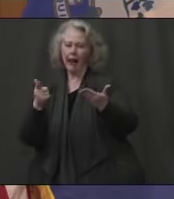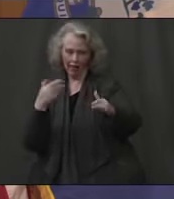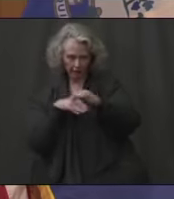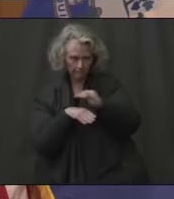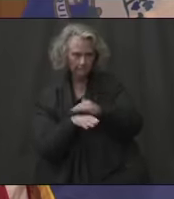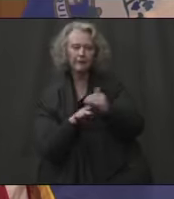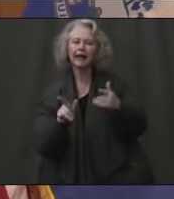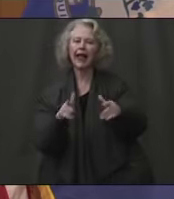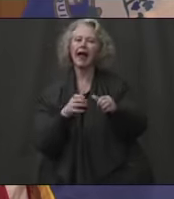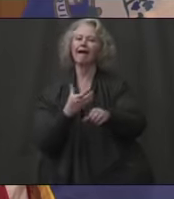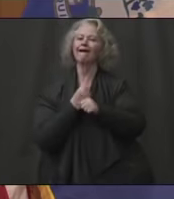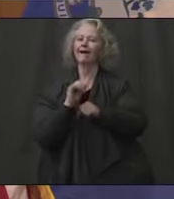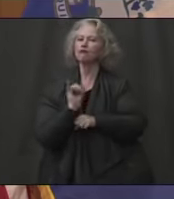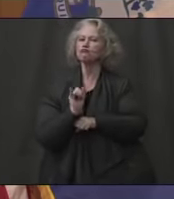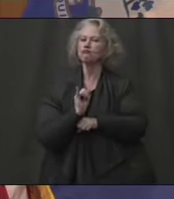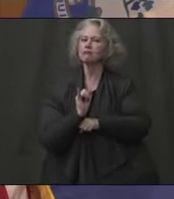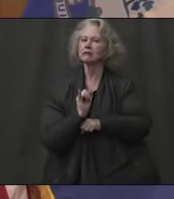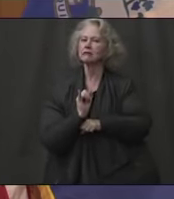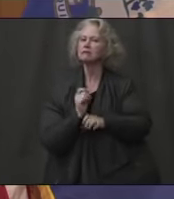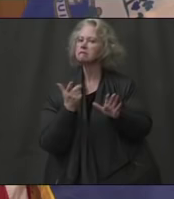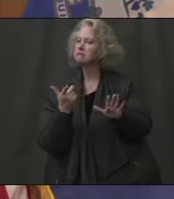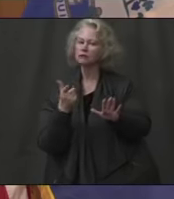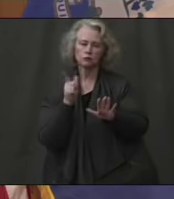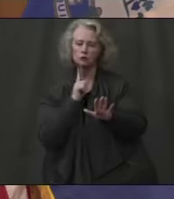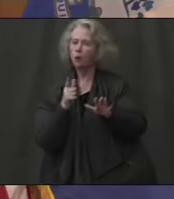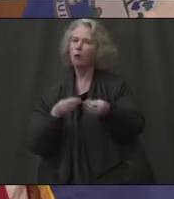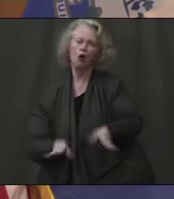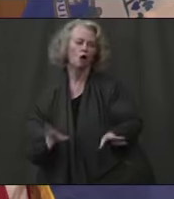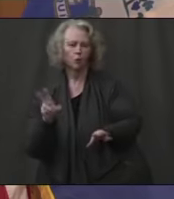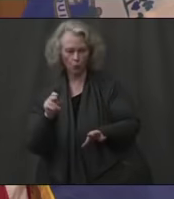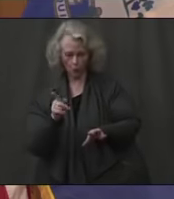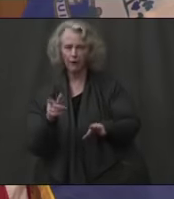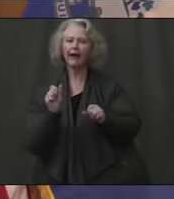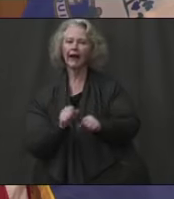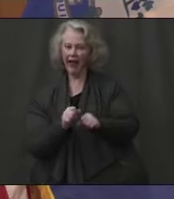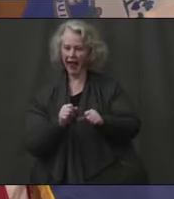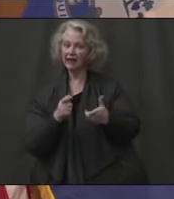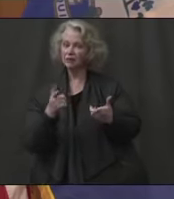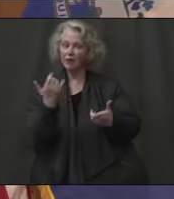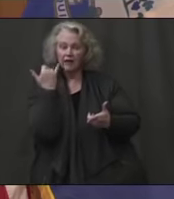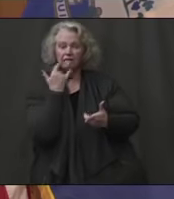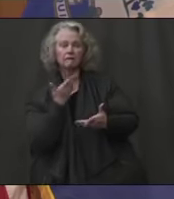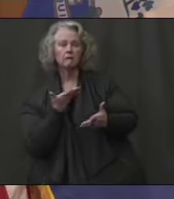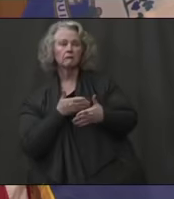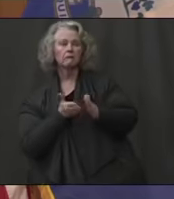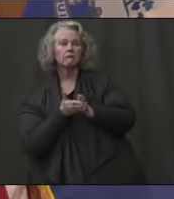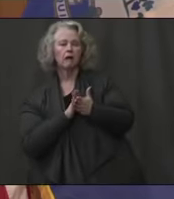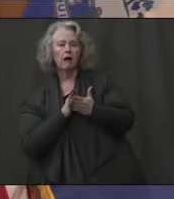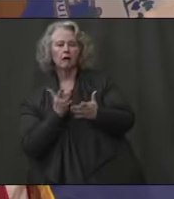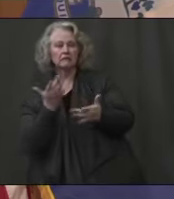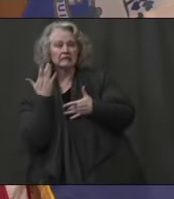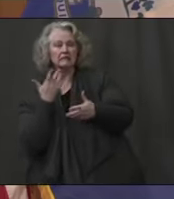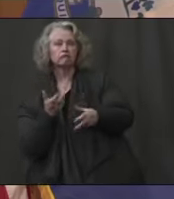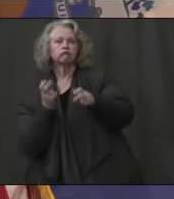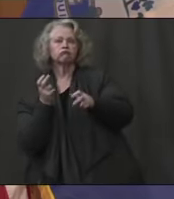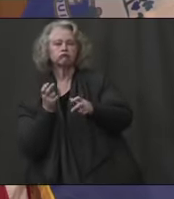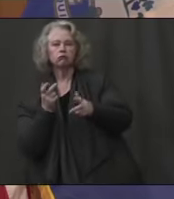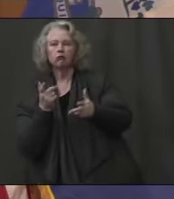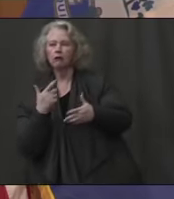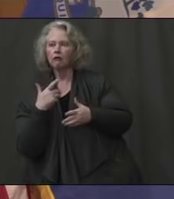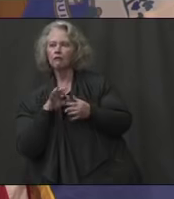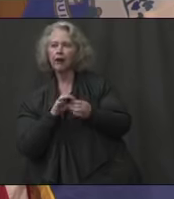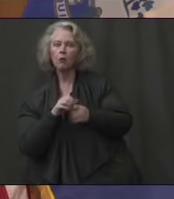to health care would not be a reason to not be seen and tested in the event that there is a COVID concern. We've waived